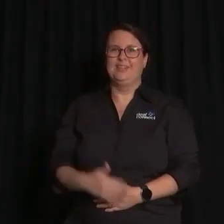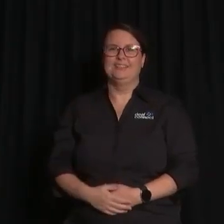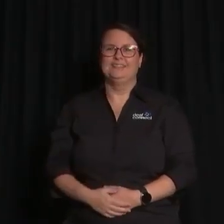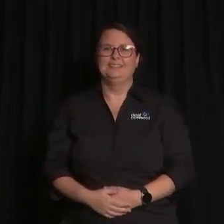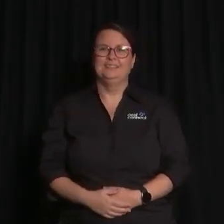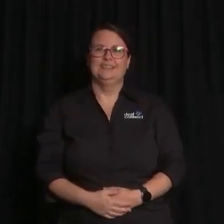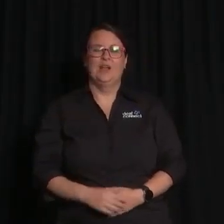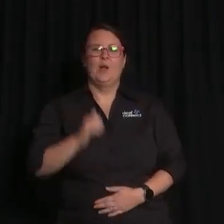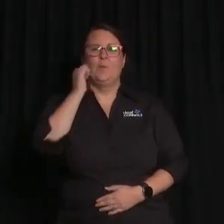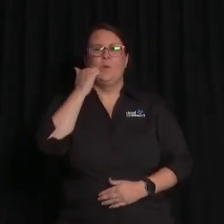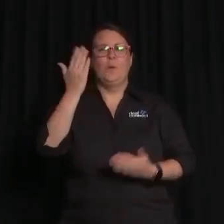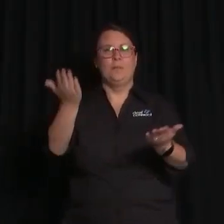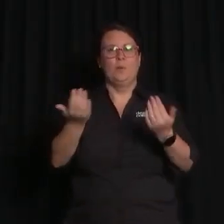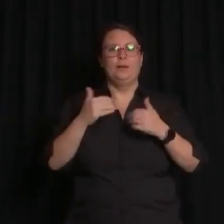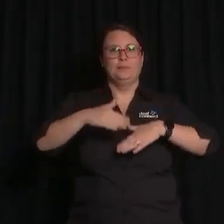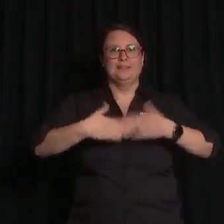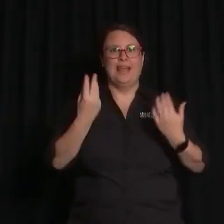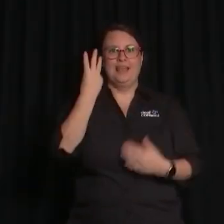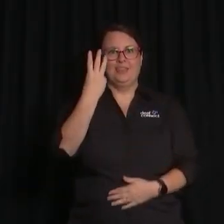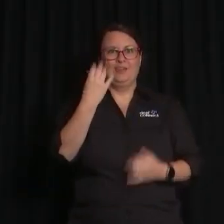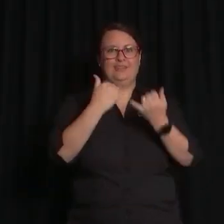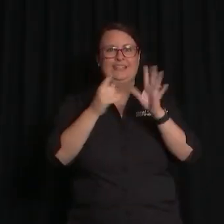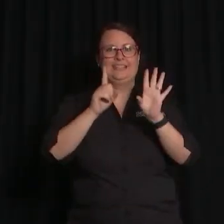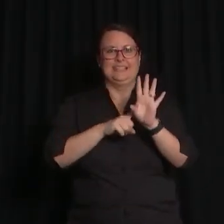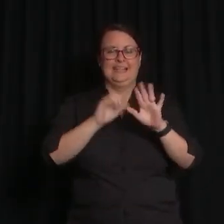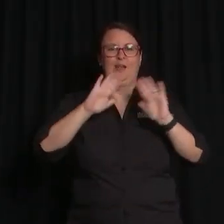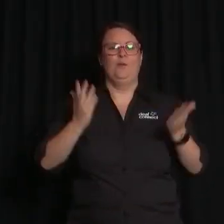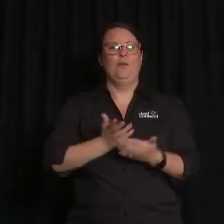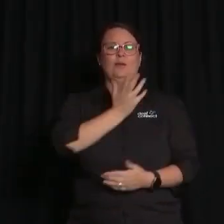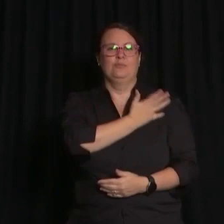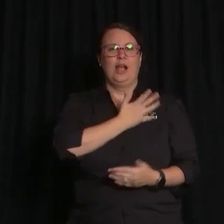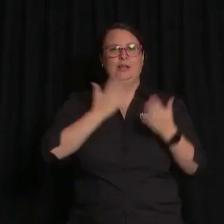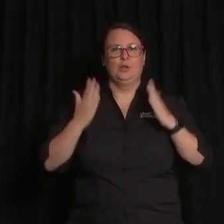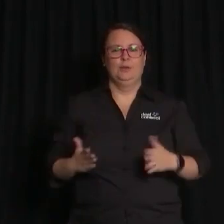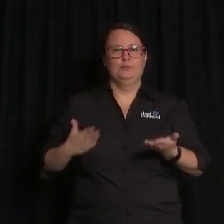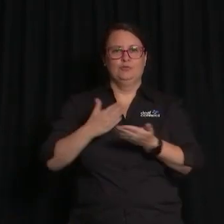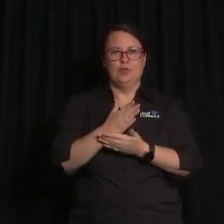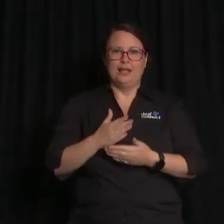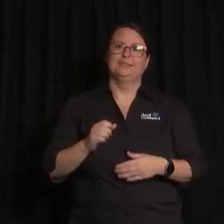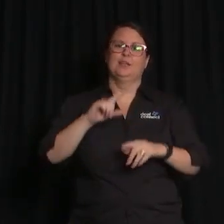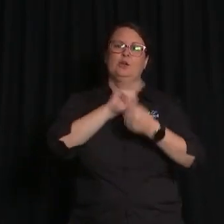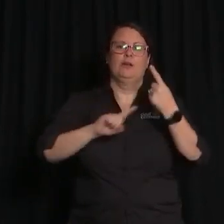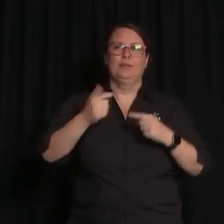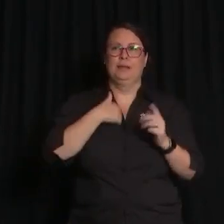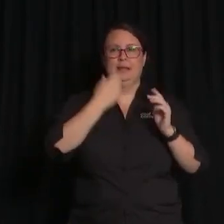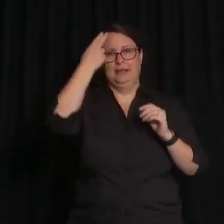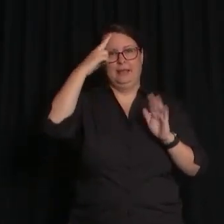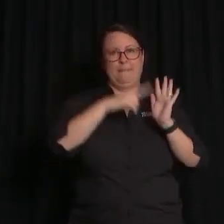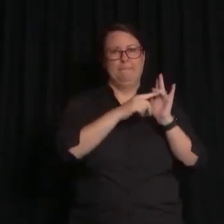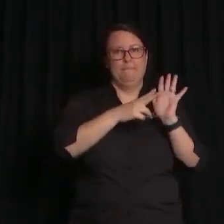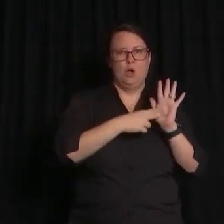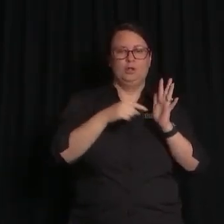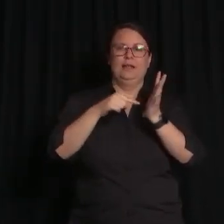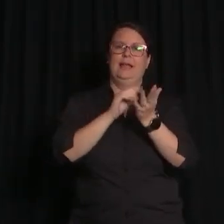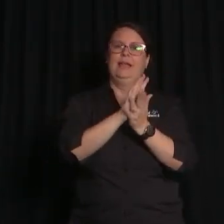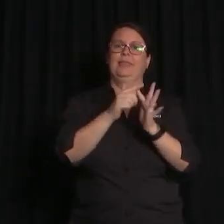A warm welcome to day three of the Sydney World Pride Human Rights Conference. My name's Mon Shafter, my pronouns are they and them, and I am